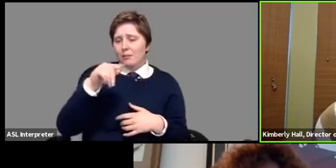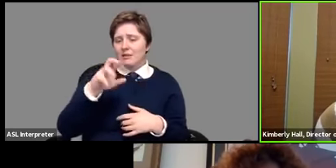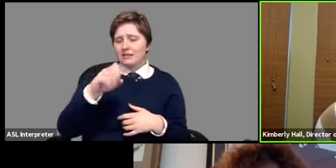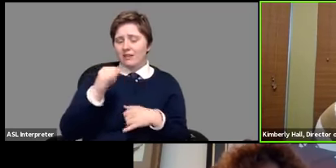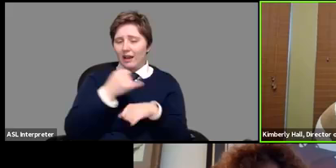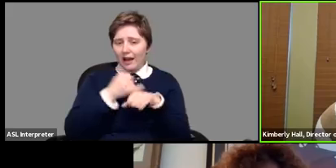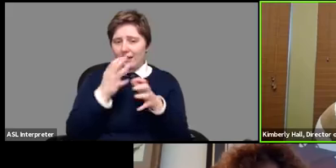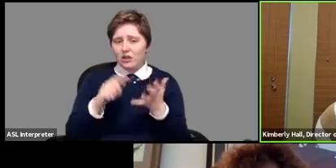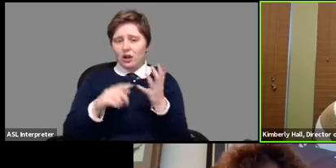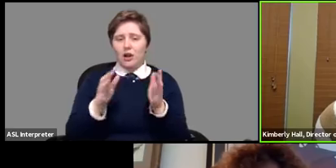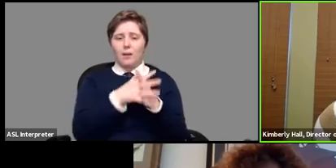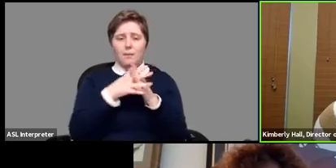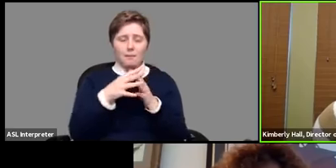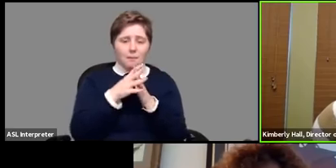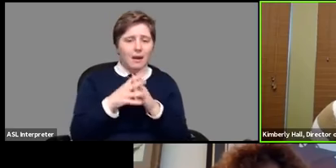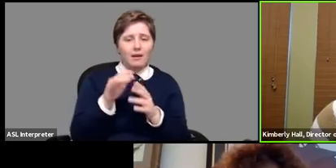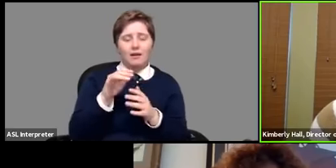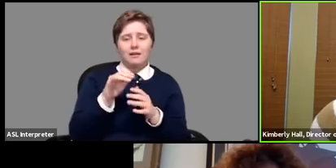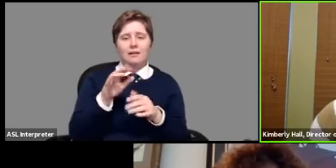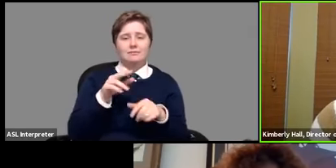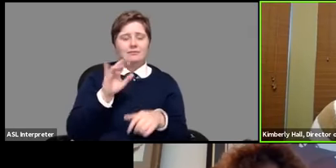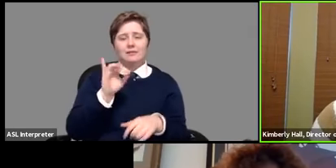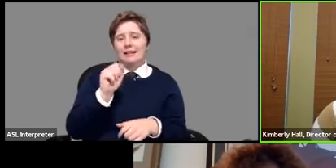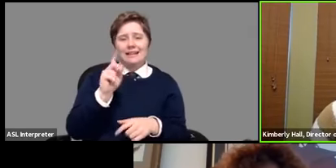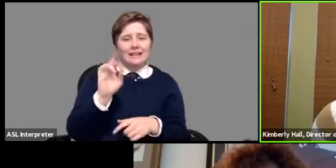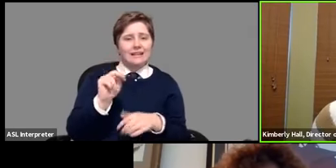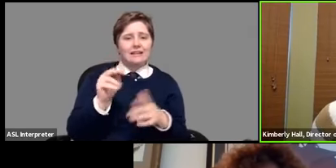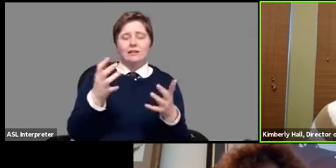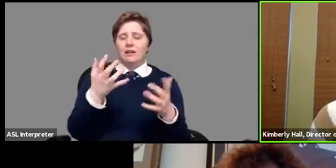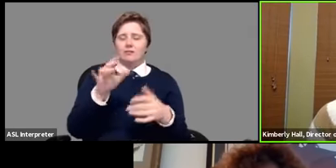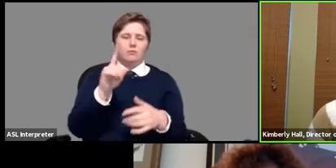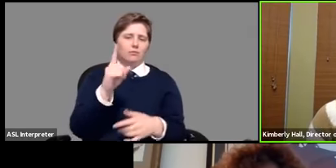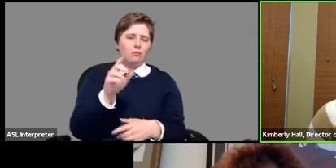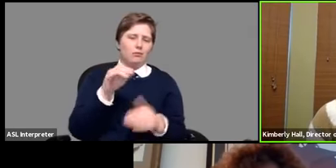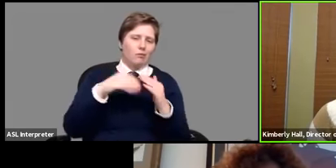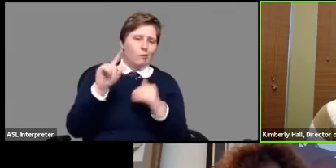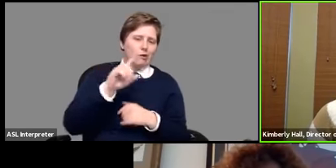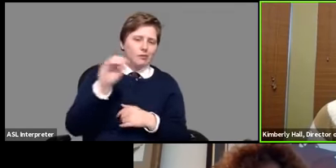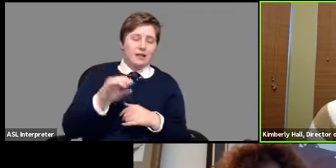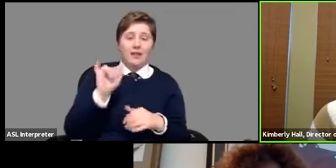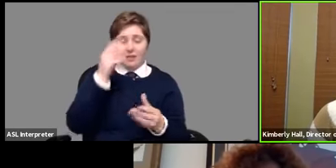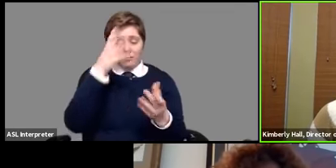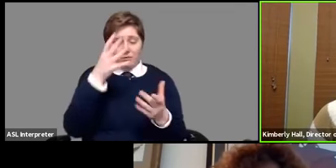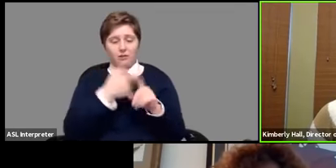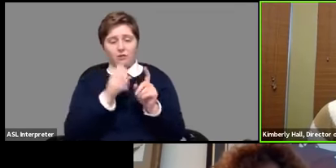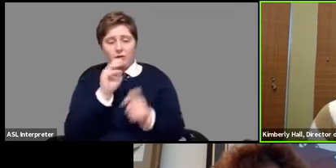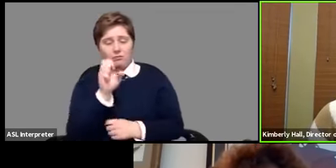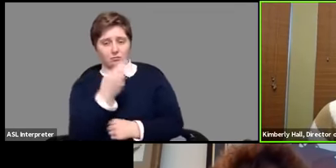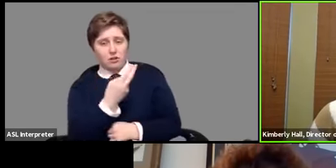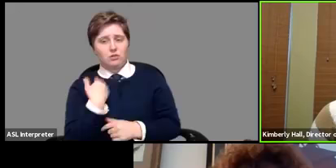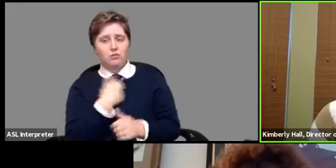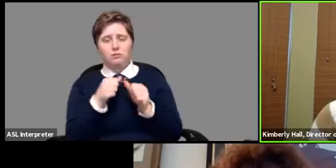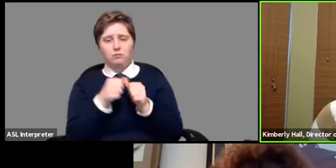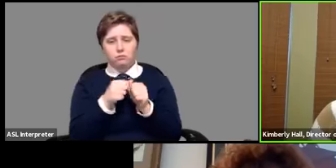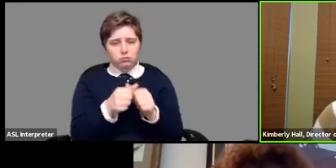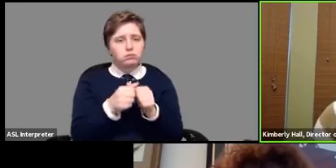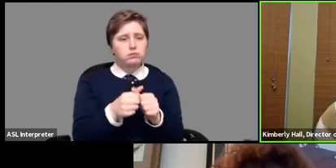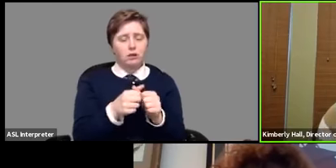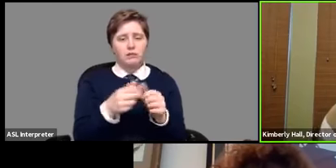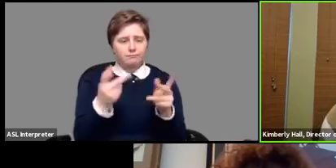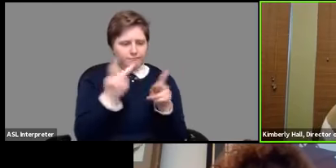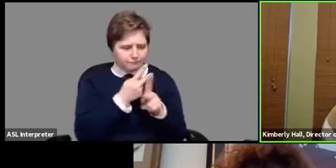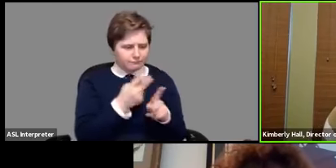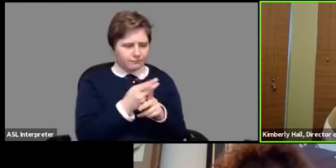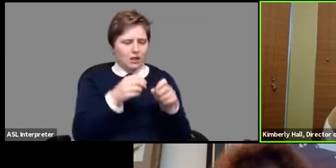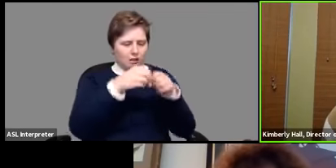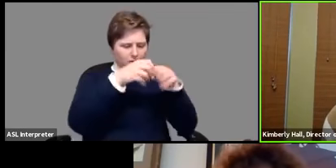one half percent that data as i said is from march and we'll we will continue to be able to break that down uh